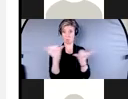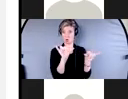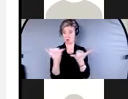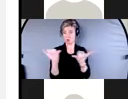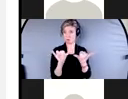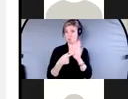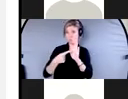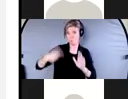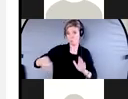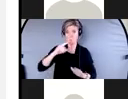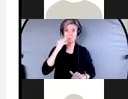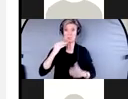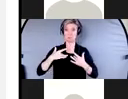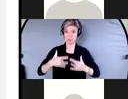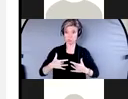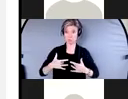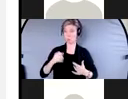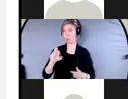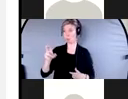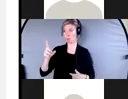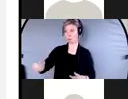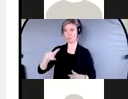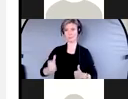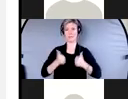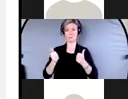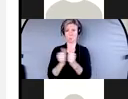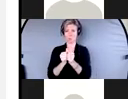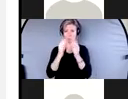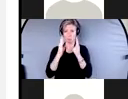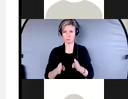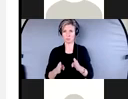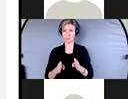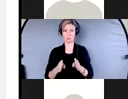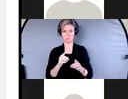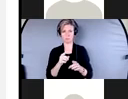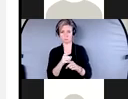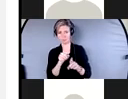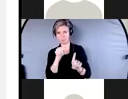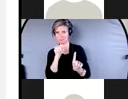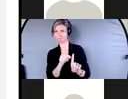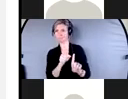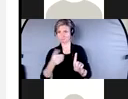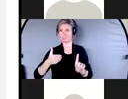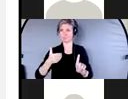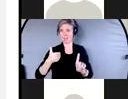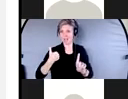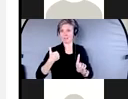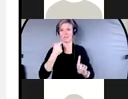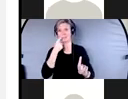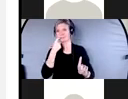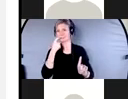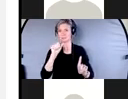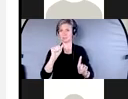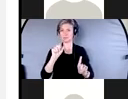They may be living with someone with addictions. So it's sometimes also hard to speak up. And that's common across